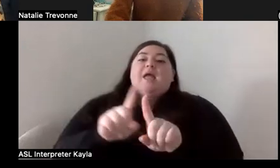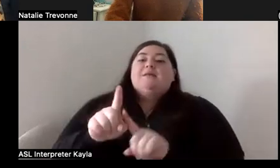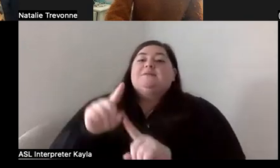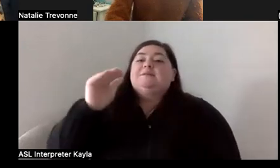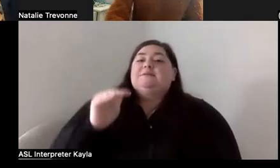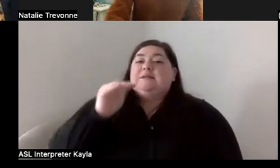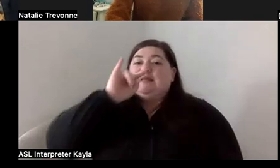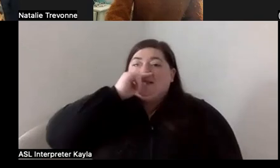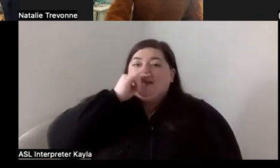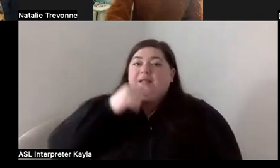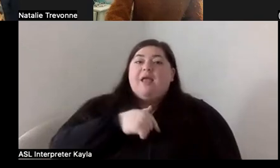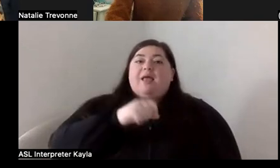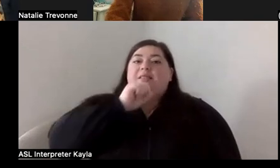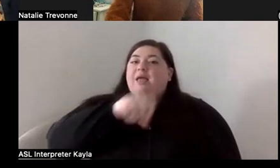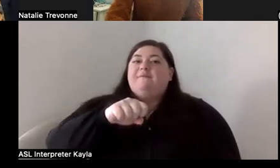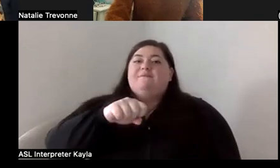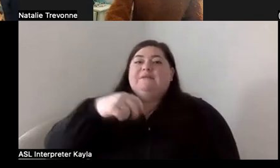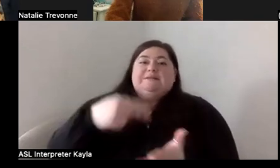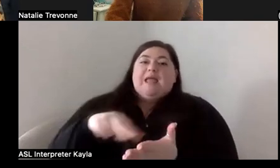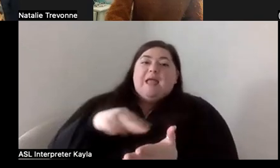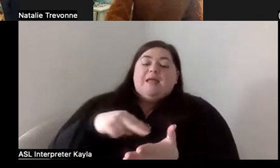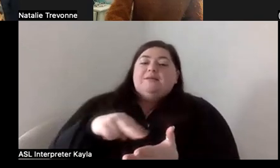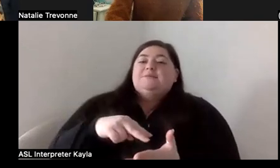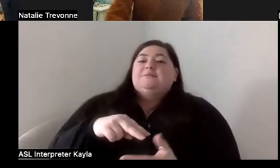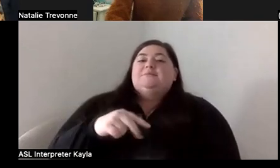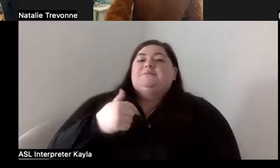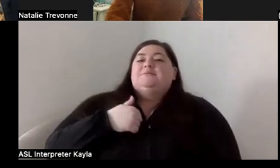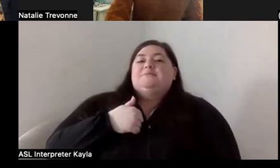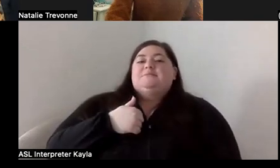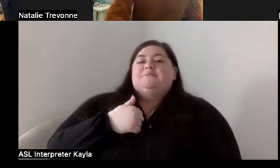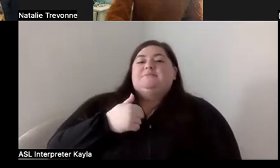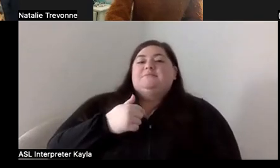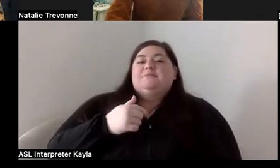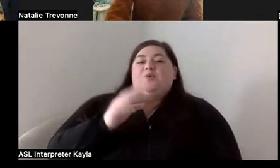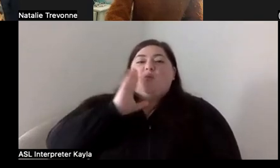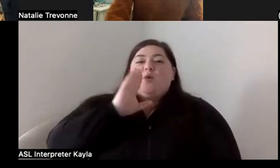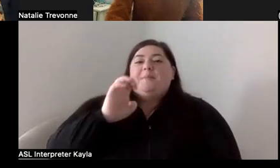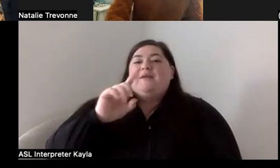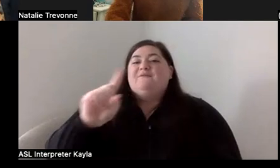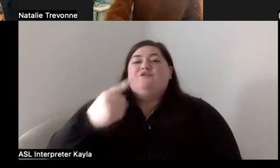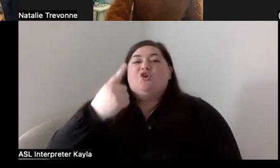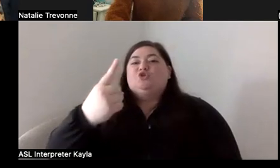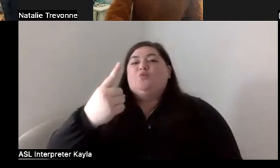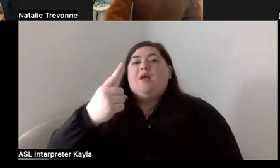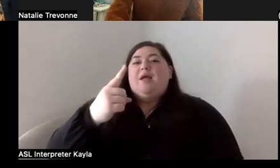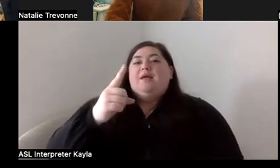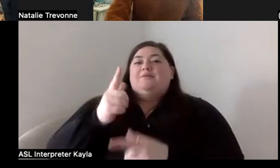loved to dance all the time. Like I would literally like be the first one on the dance floor.